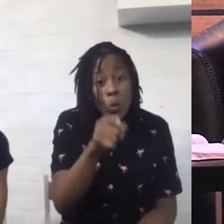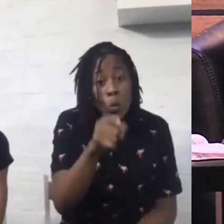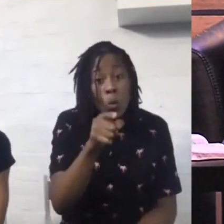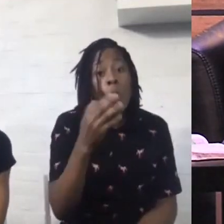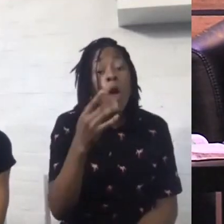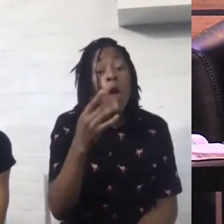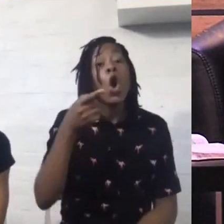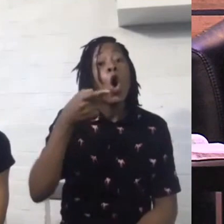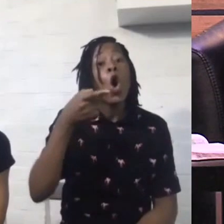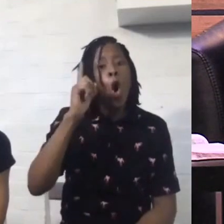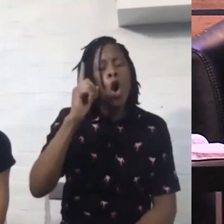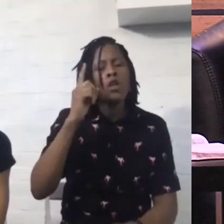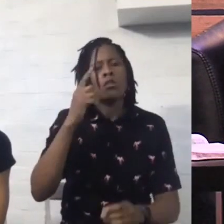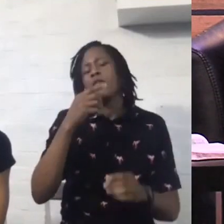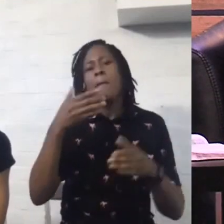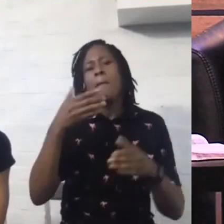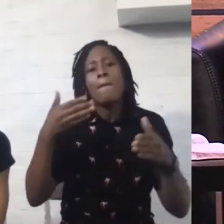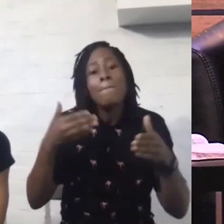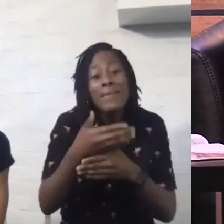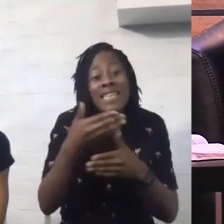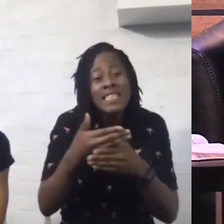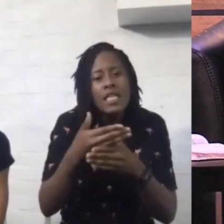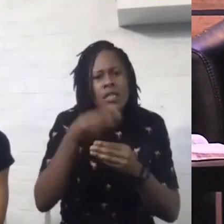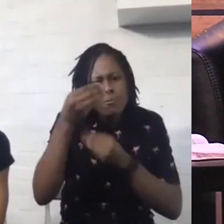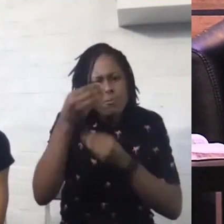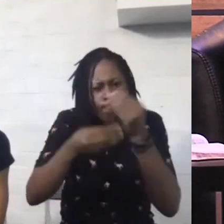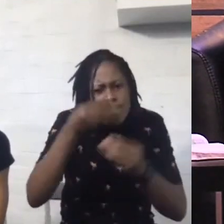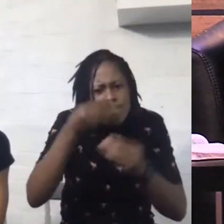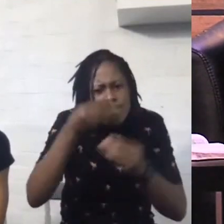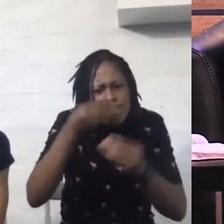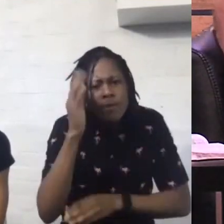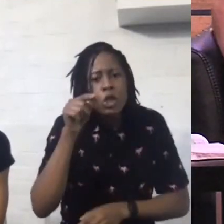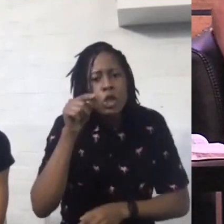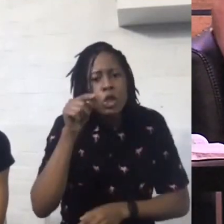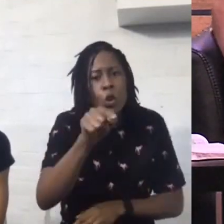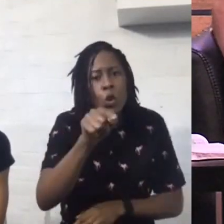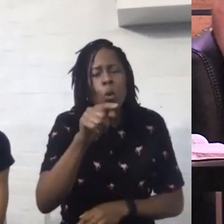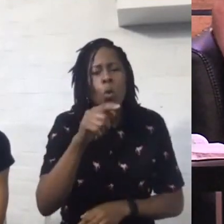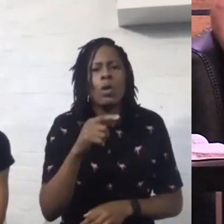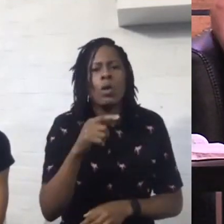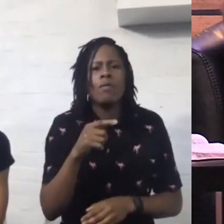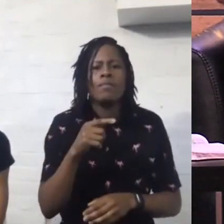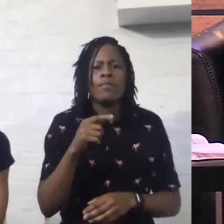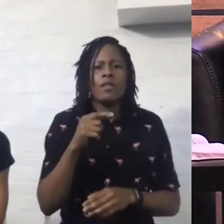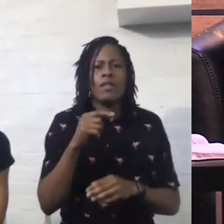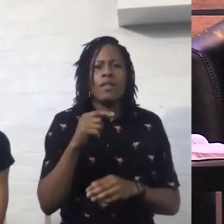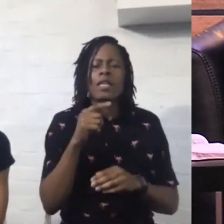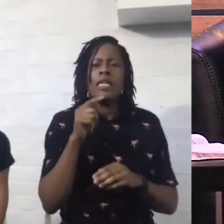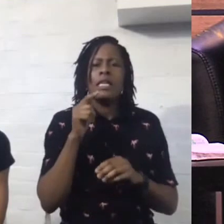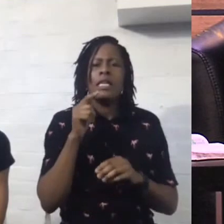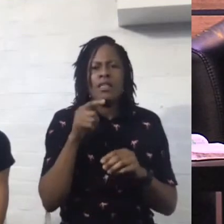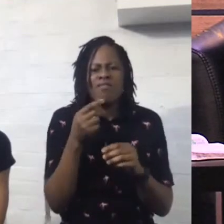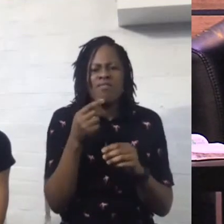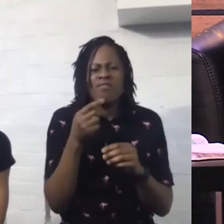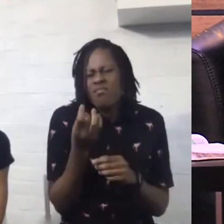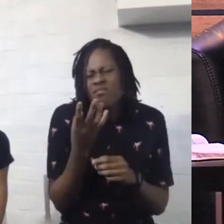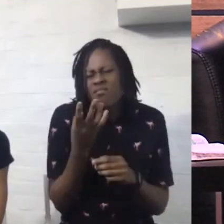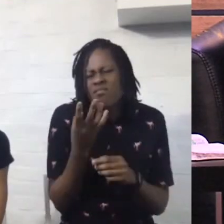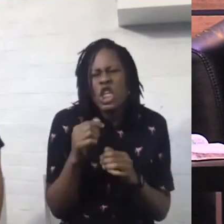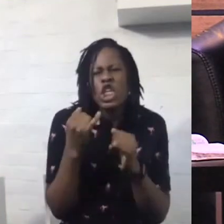like spoon out a bit of shalom he doesn't just give it like medicine